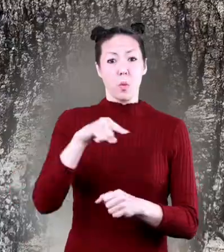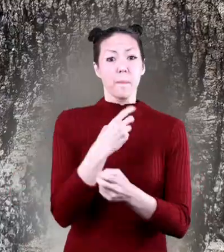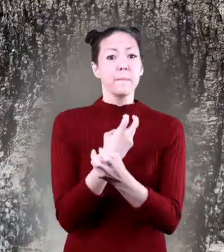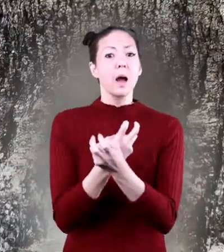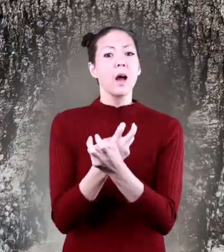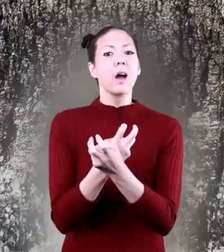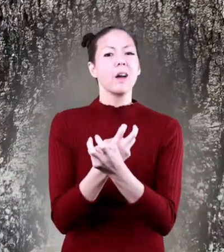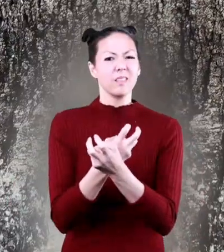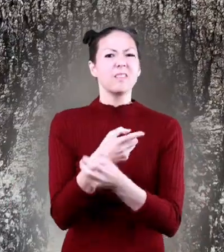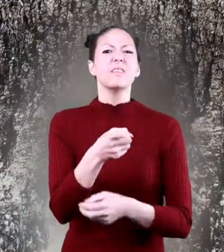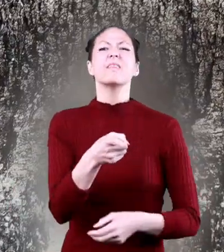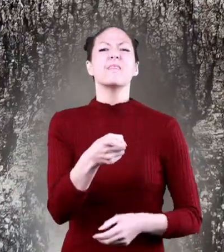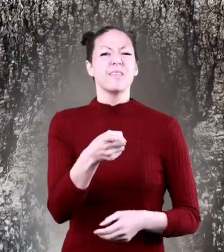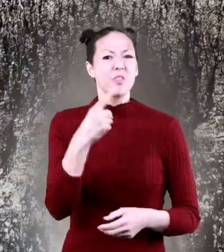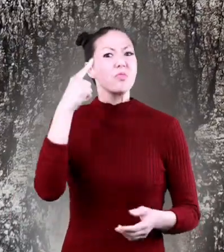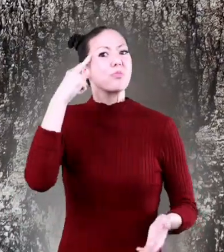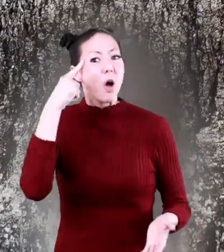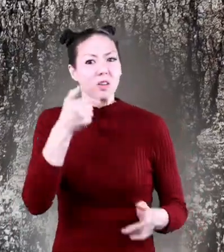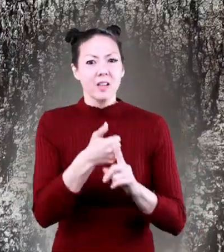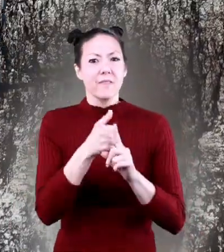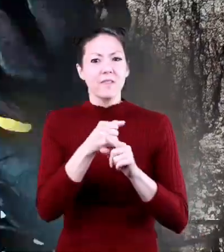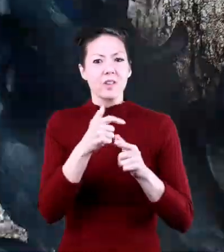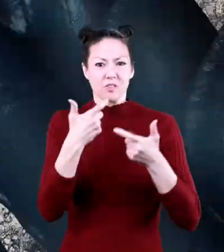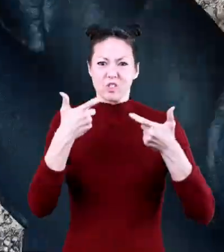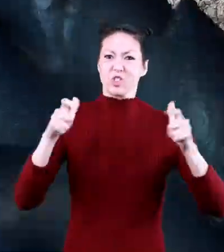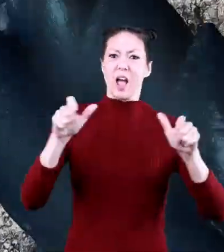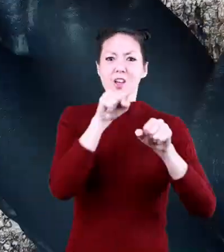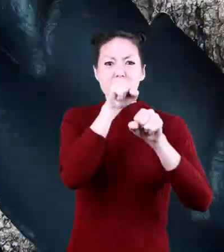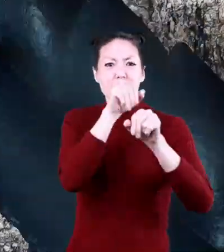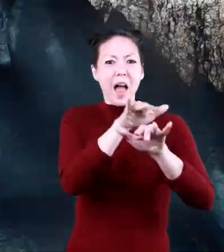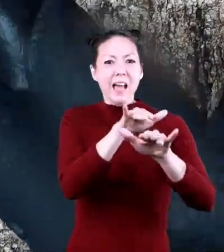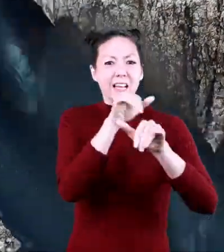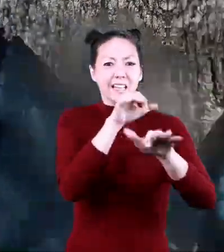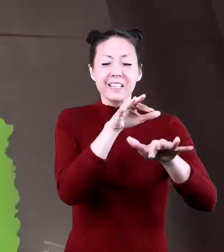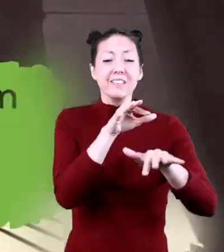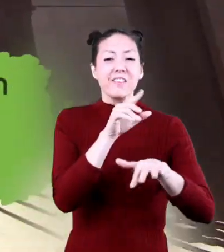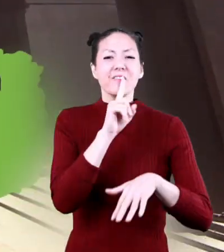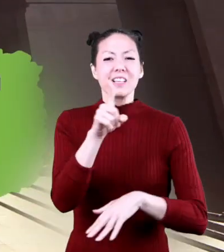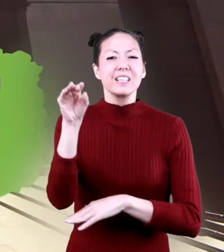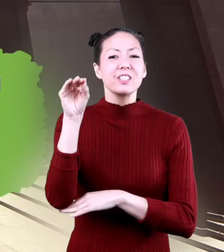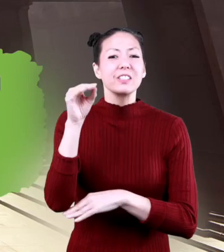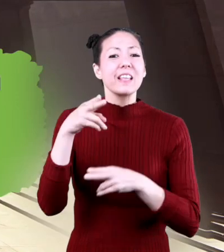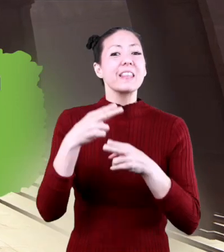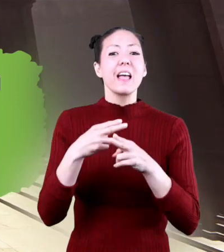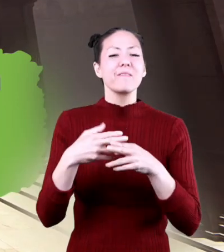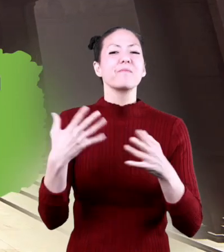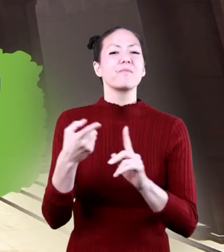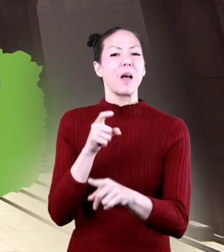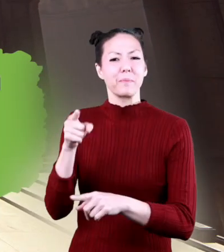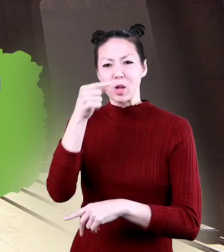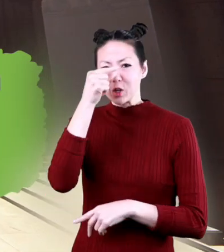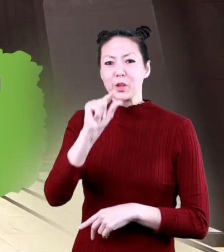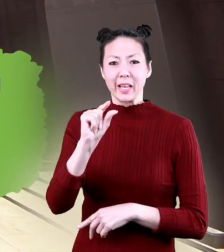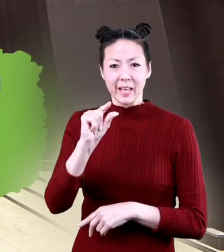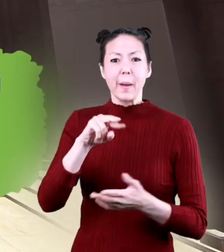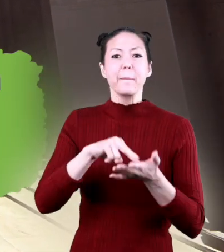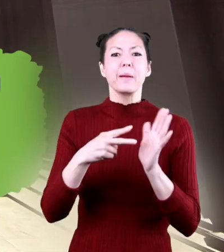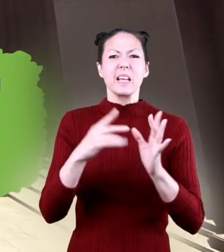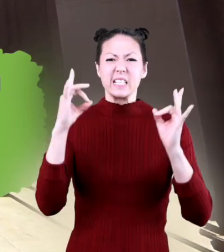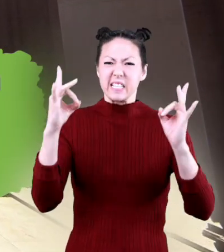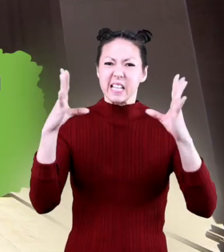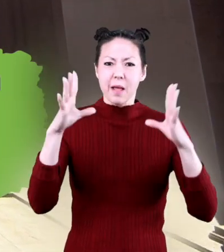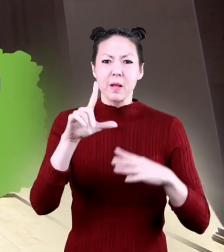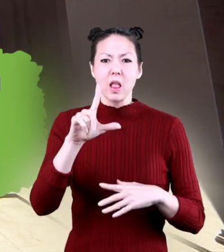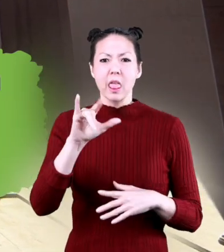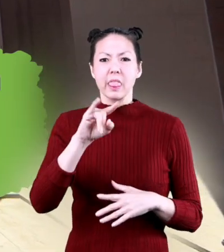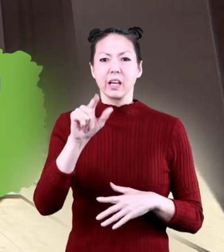they thought the bones were the remains of giant dragons the name dinosaur comes from two greek